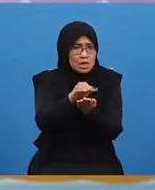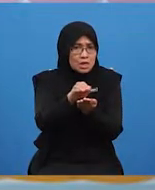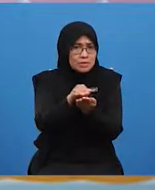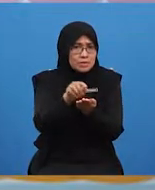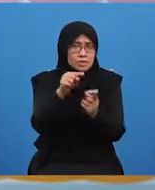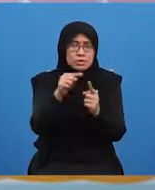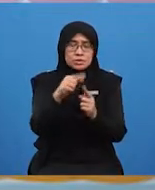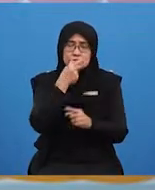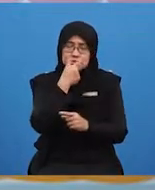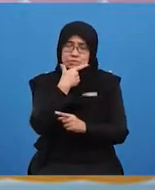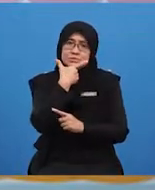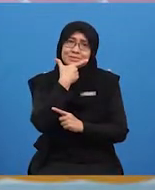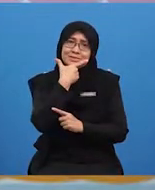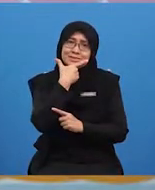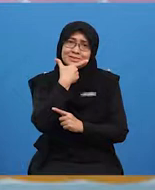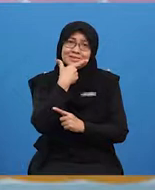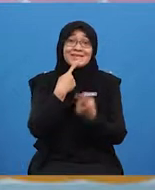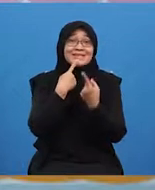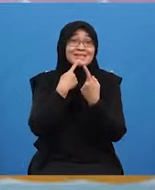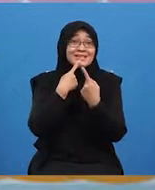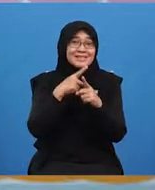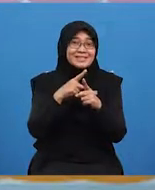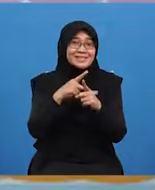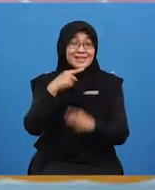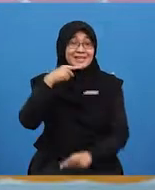is... Say cheese!